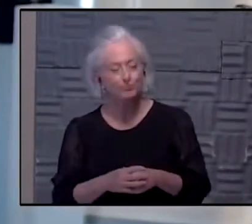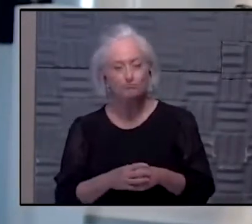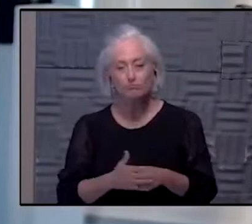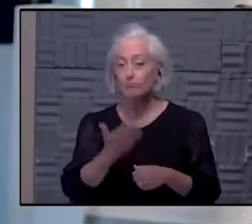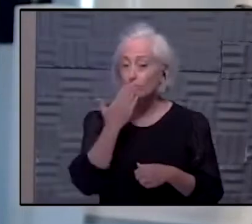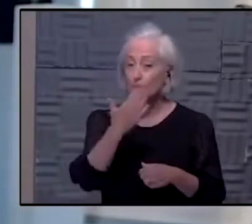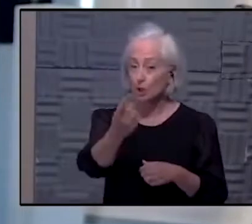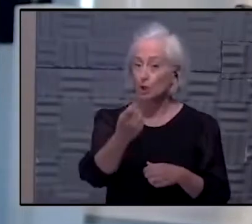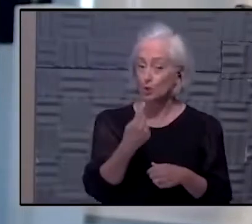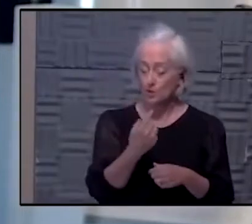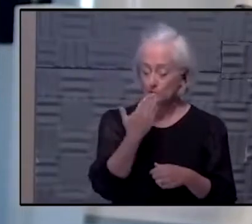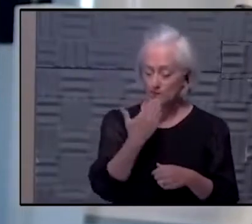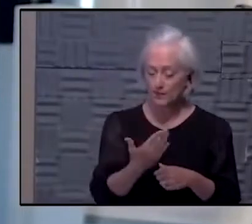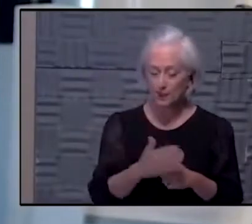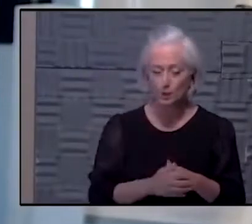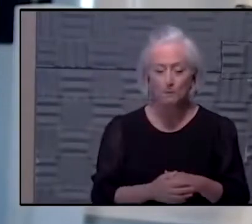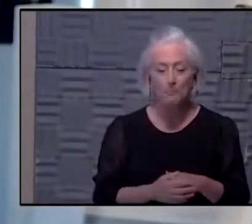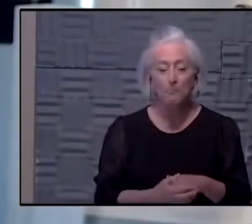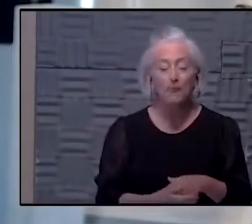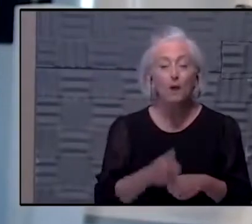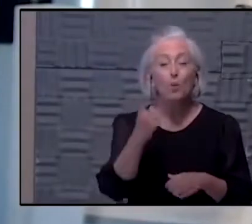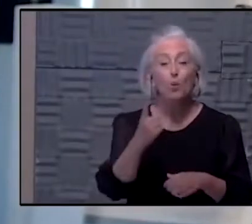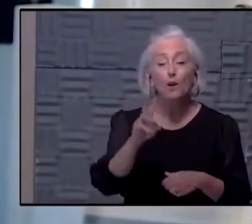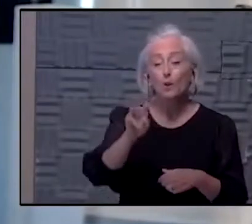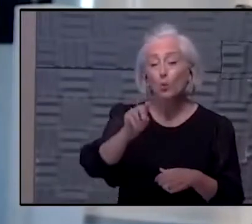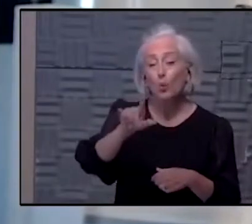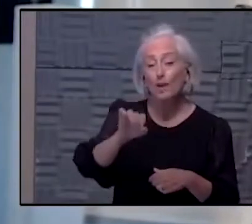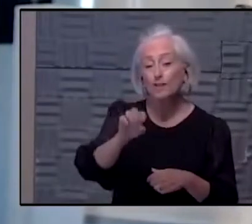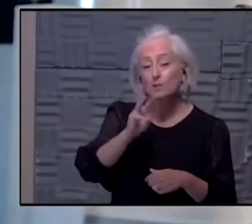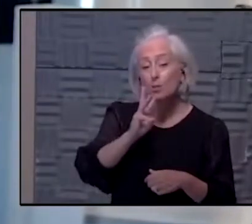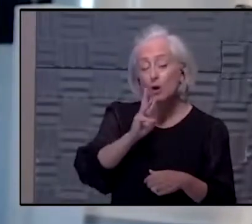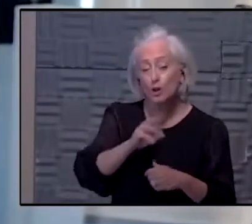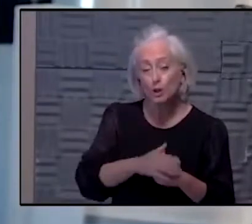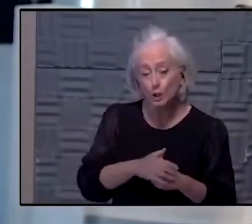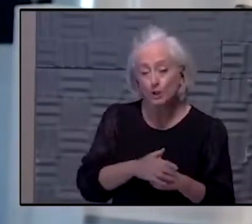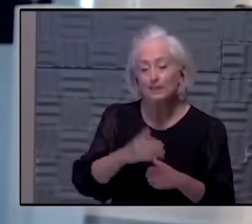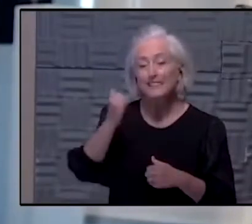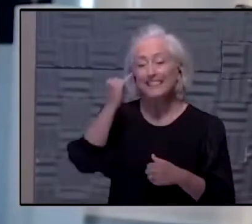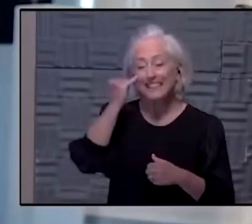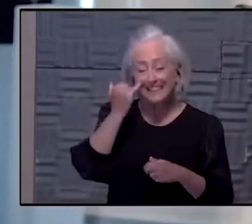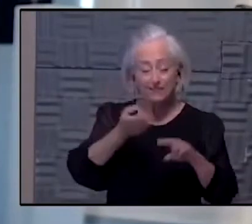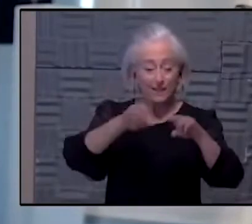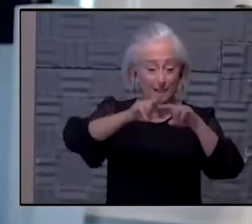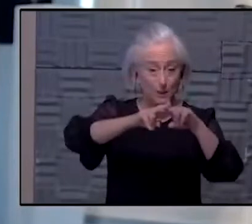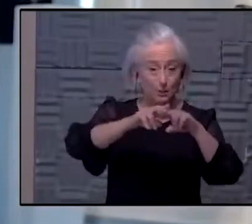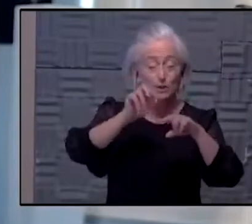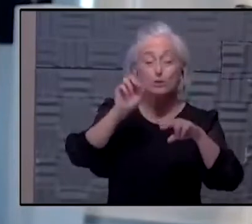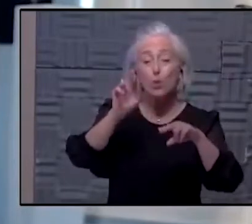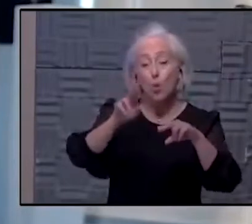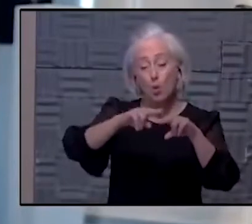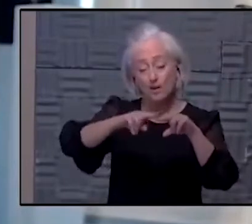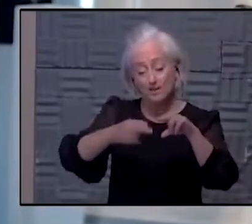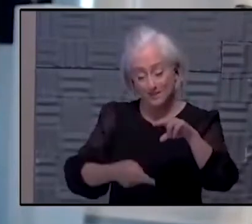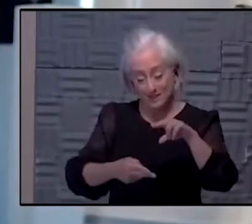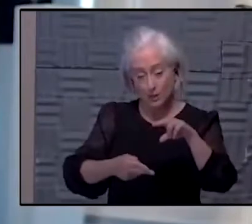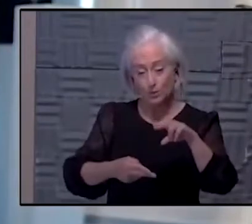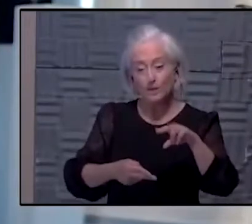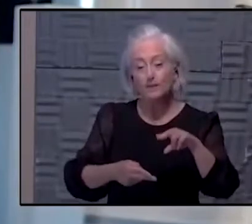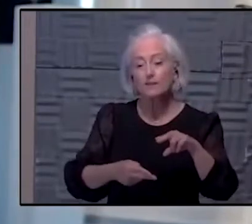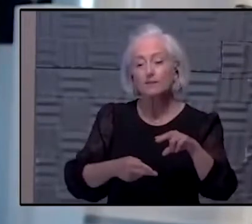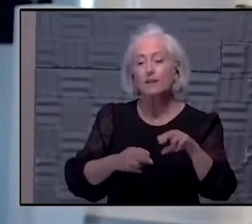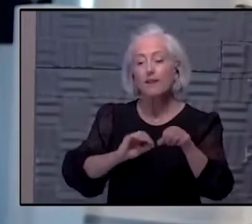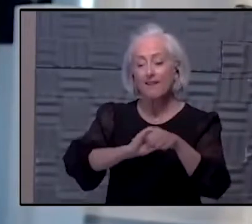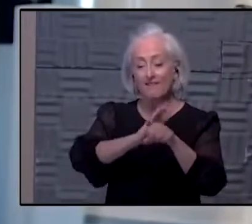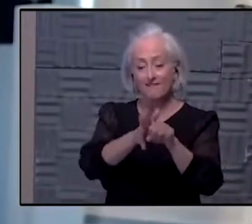really good question, first off. One, the wastewater, if there is an increase or a decrease in the wastewater amount of virus,